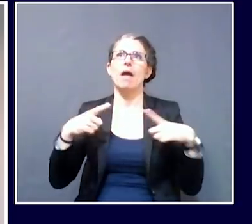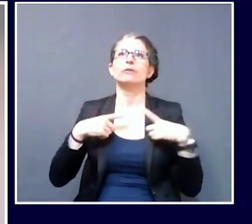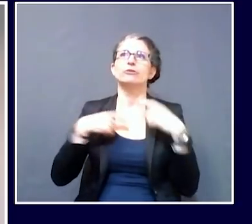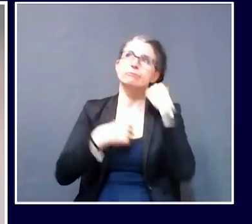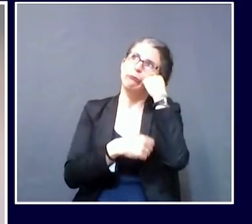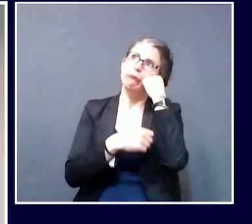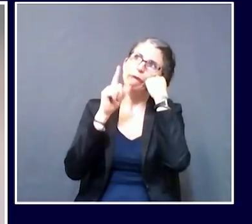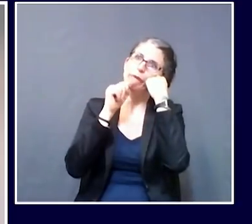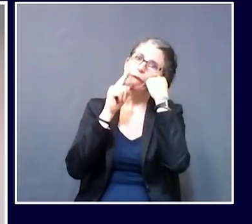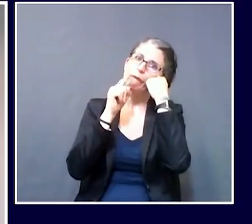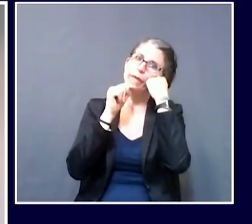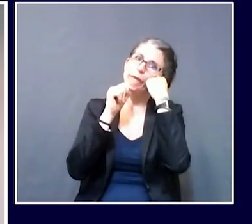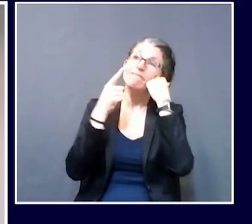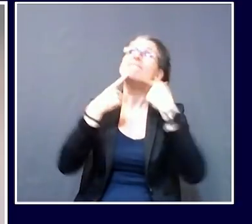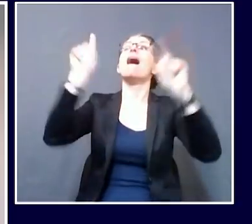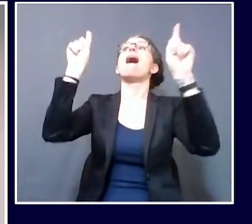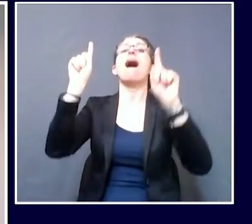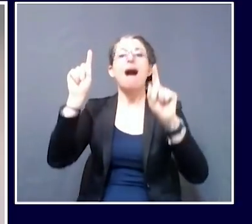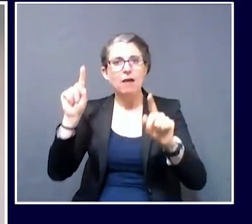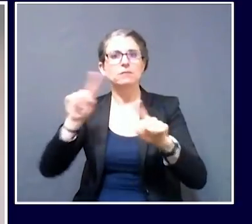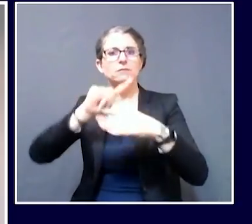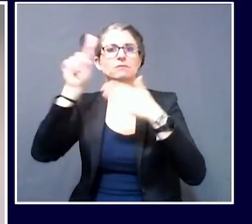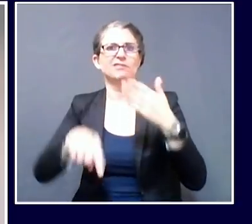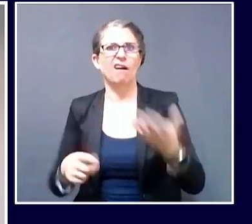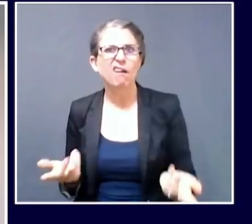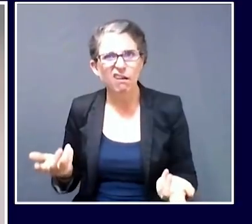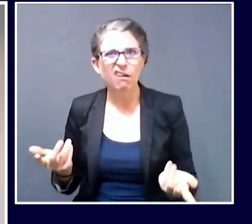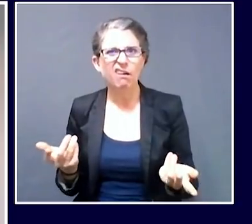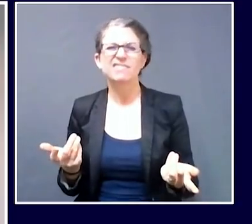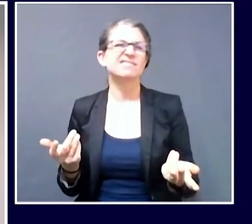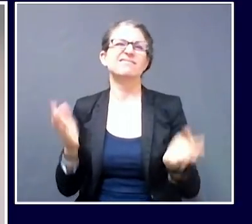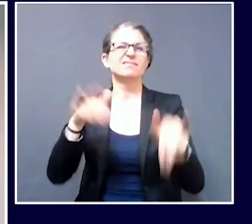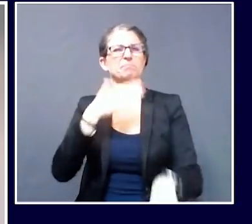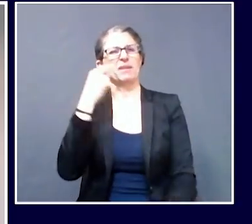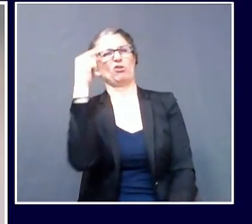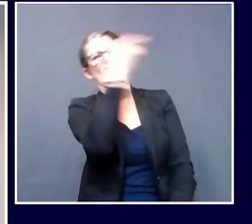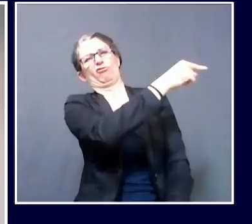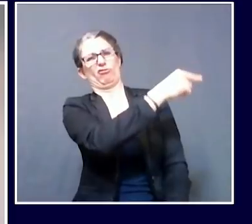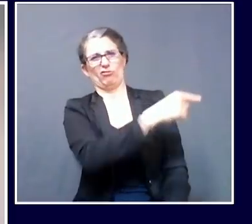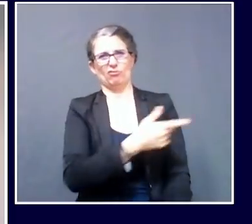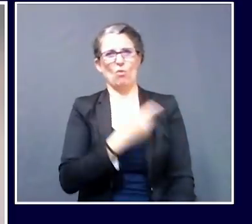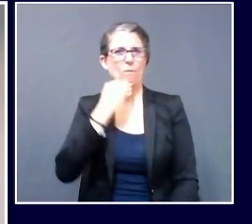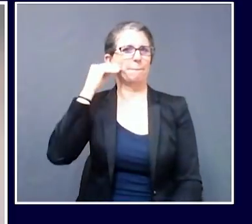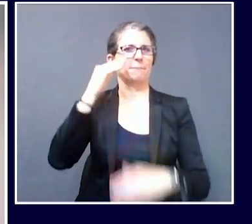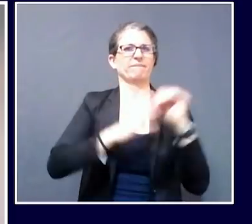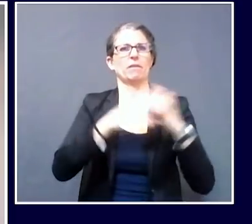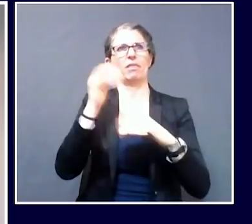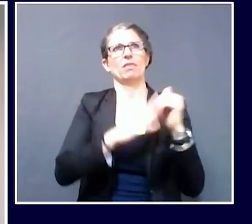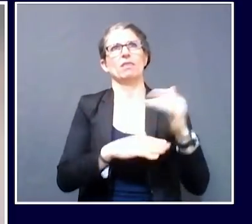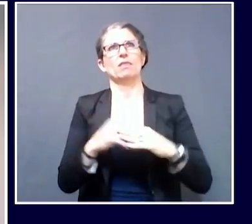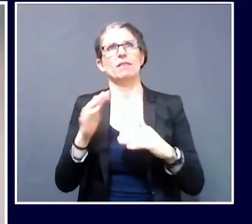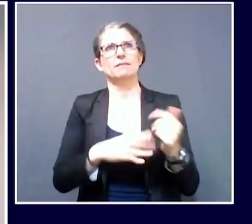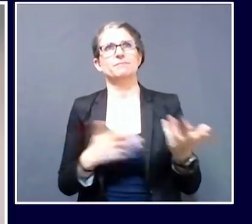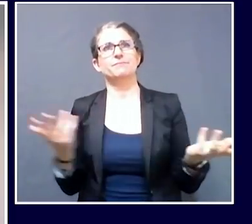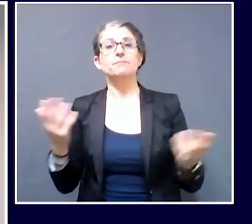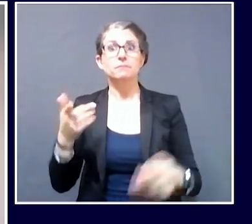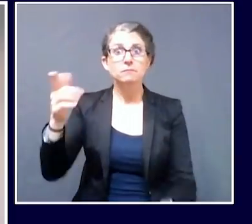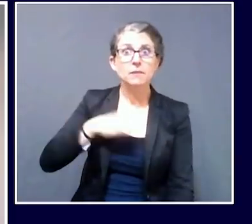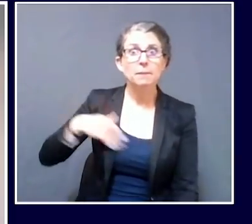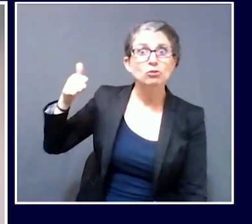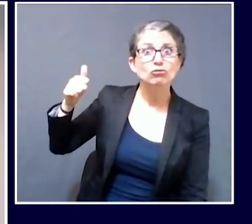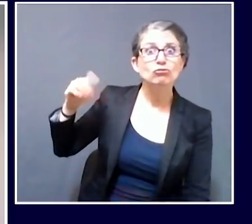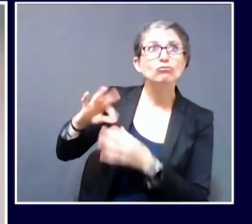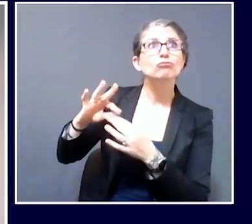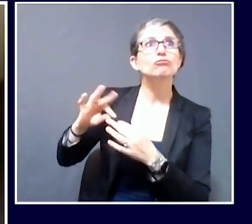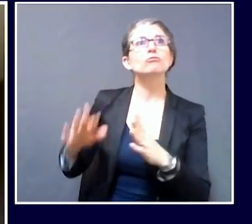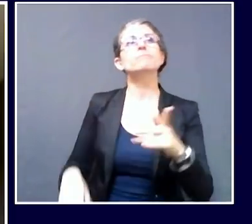start enjoying Maine from the moment they get here, rather than waiting for a test result to come back. Commissioner Johnson? Yeah, no, absolutely, Dr.